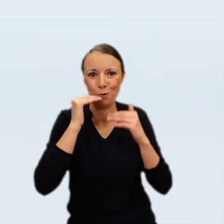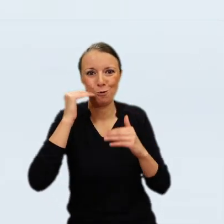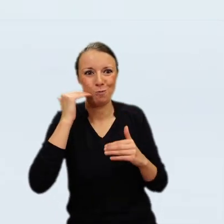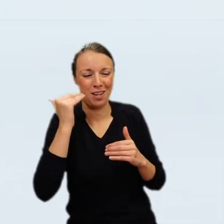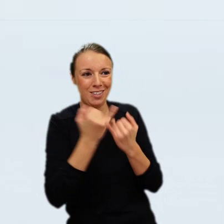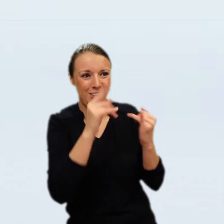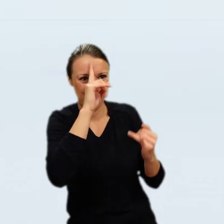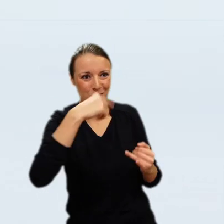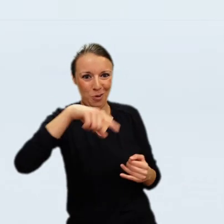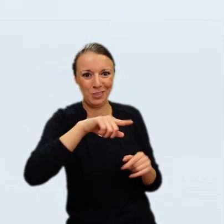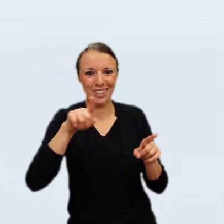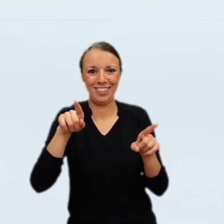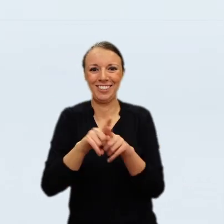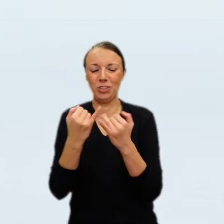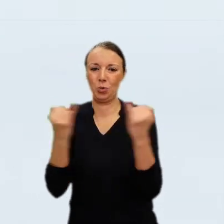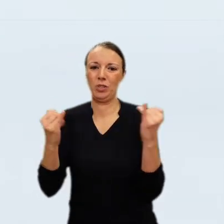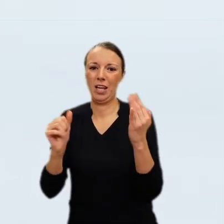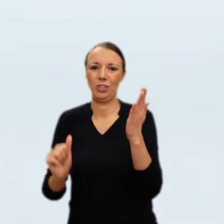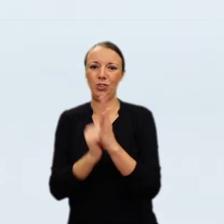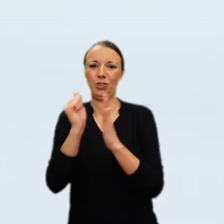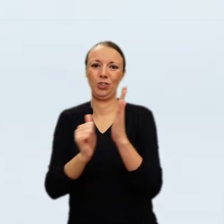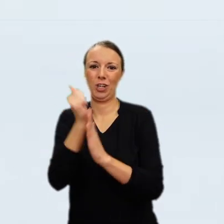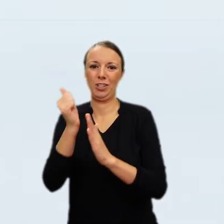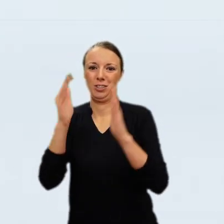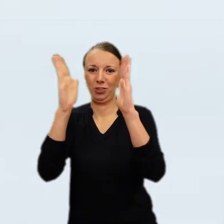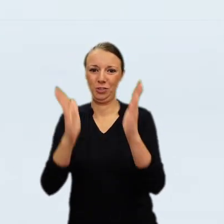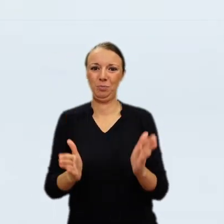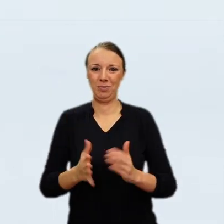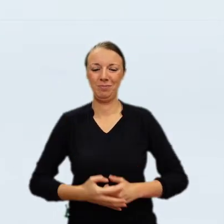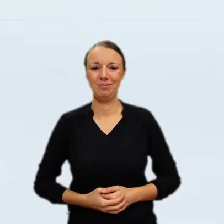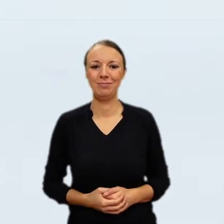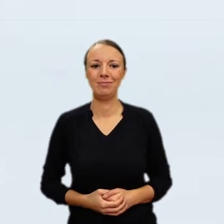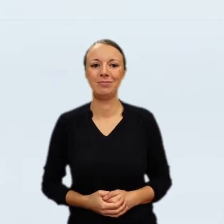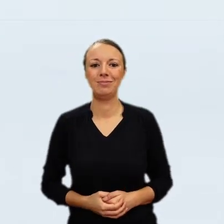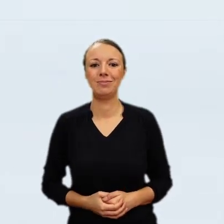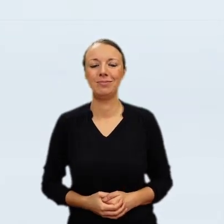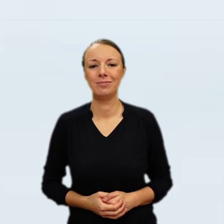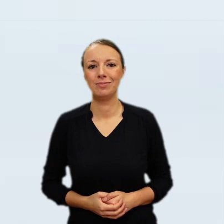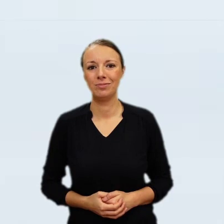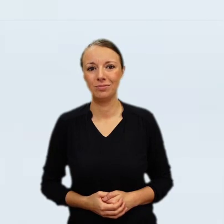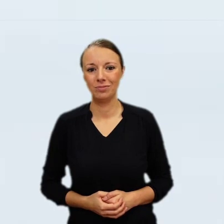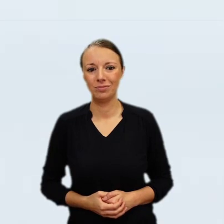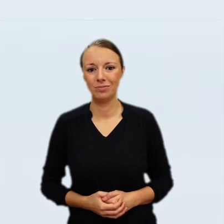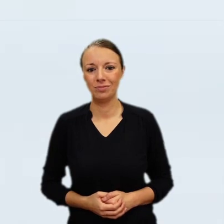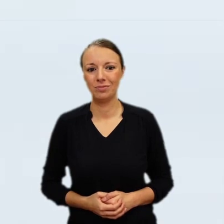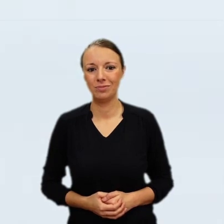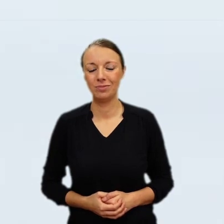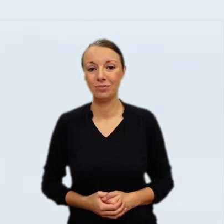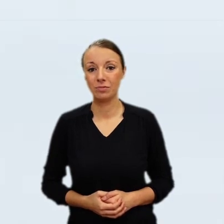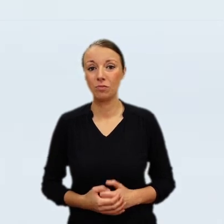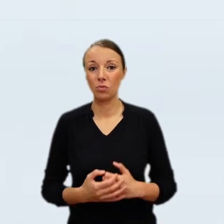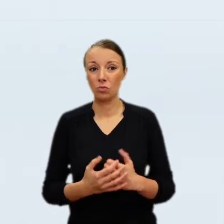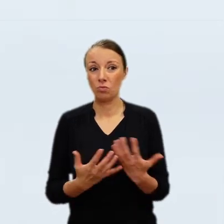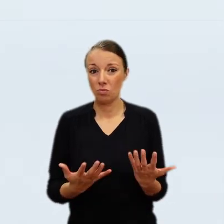tragically young, age 40, run over by a truck on the beach on Fire Island in July 1966. The poem was